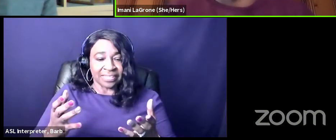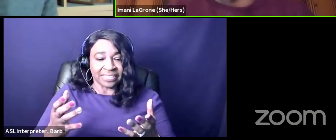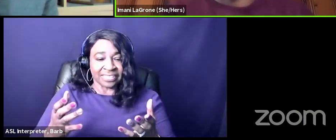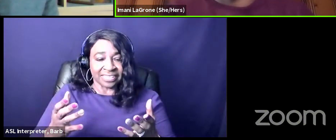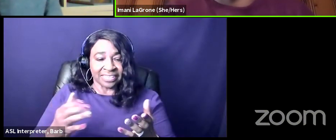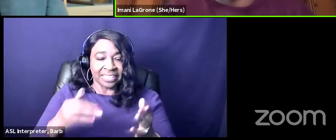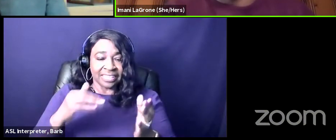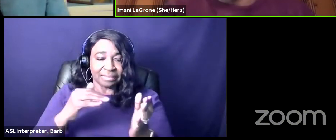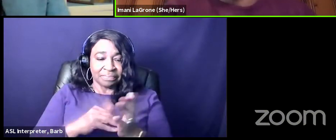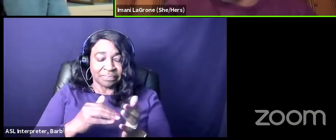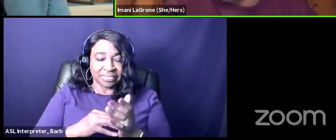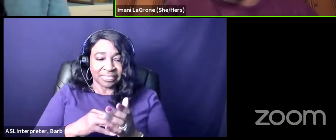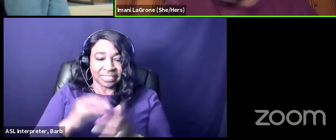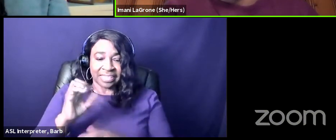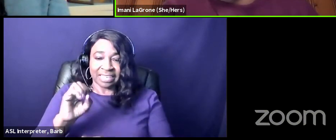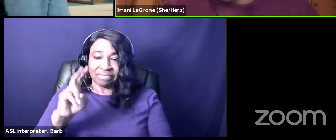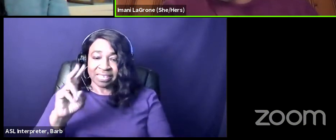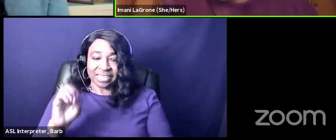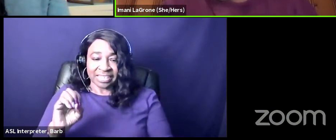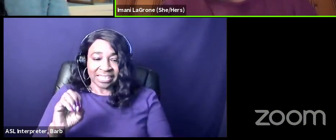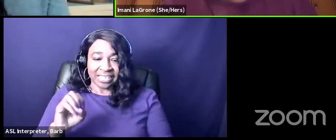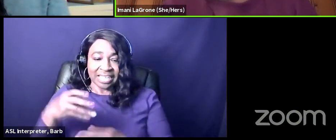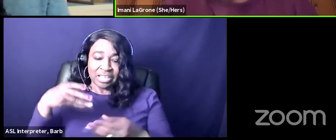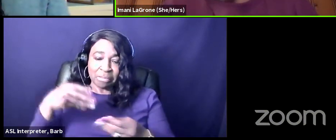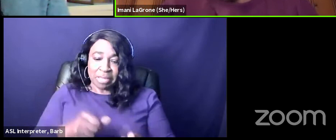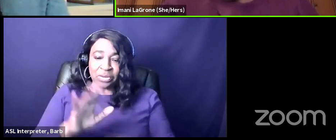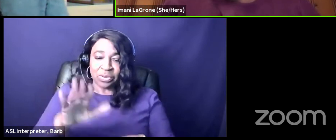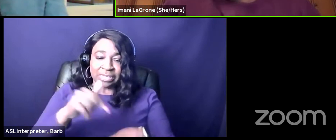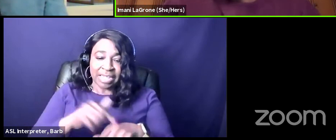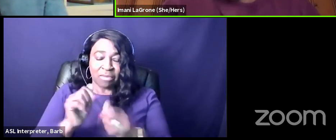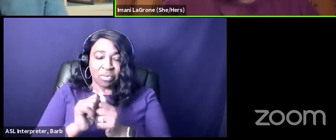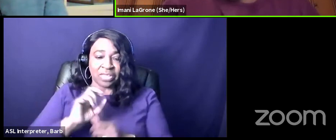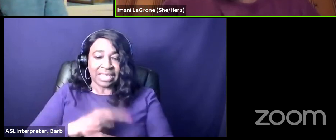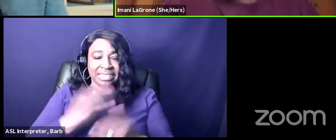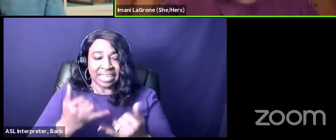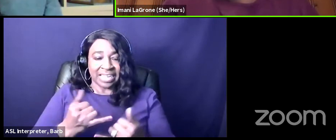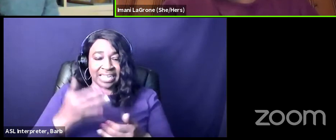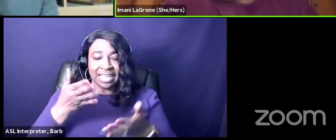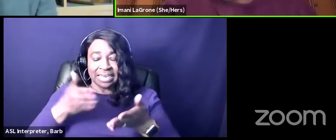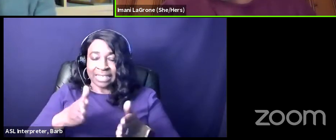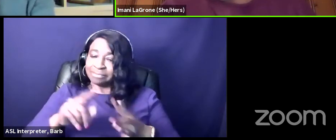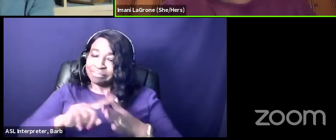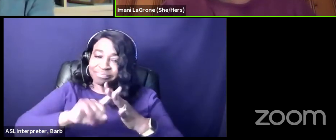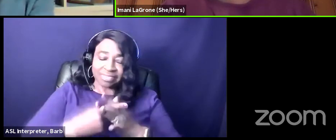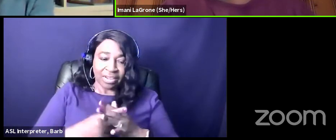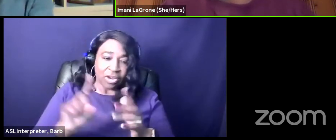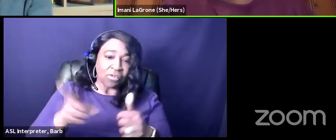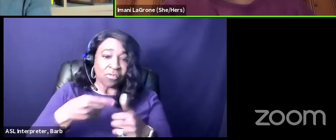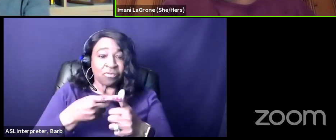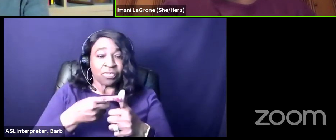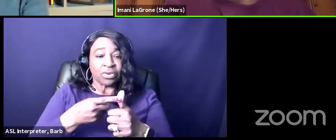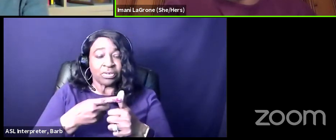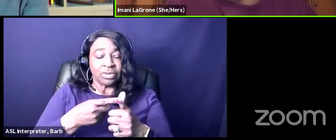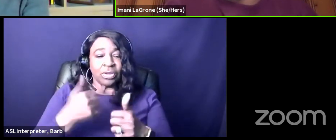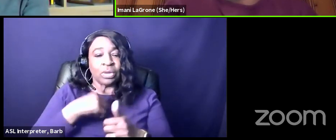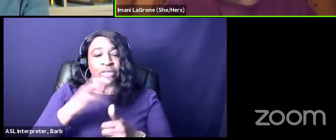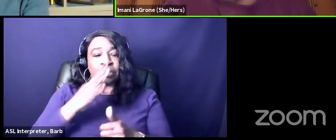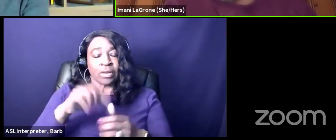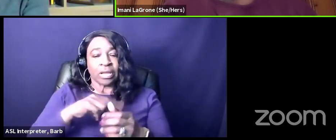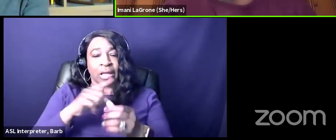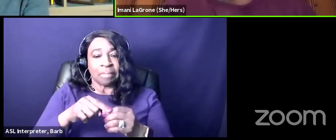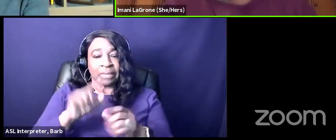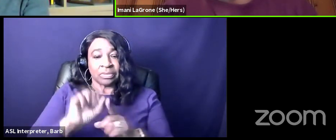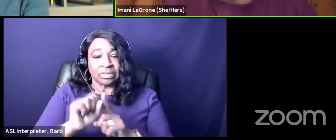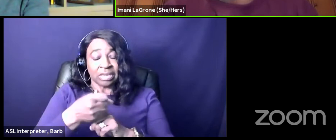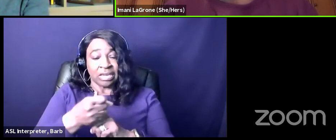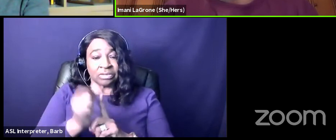much for spending your time with us today so let's just dive right in so first we're going to sort of talk about the state of